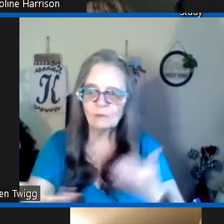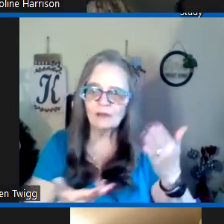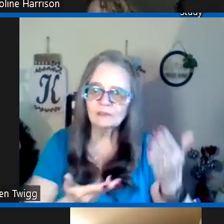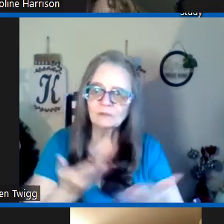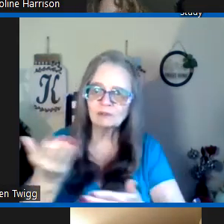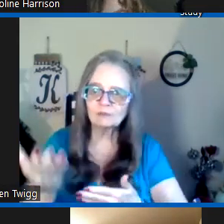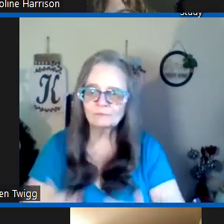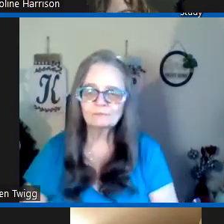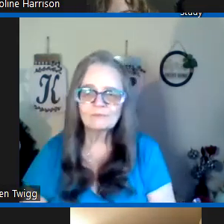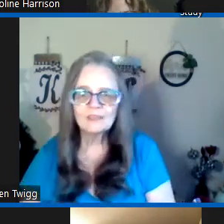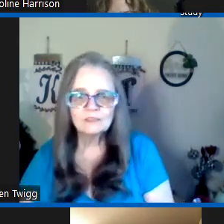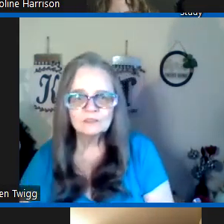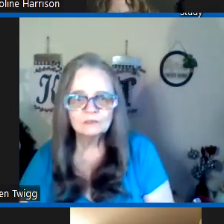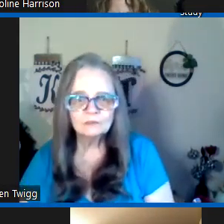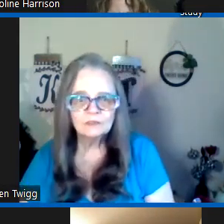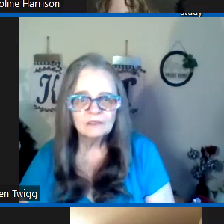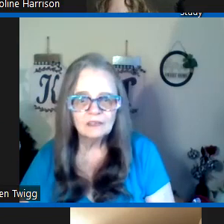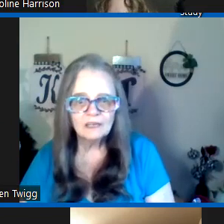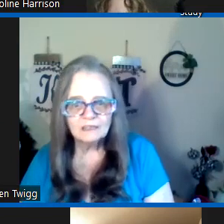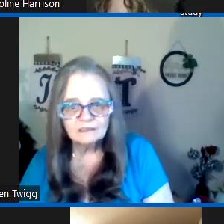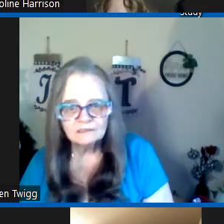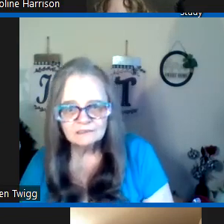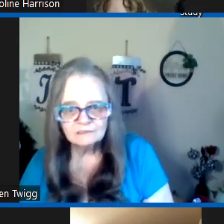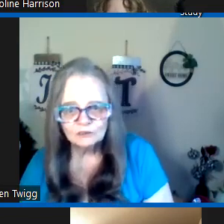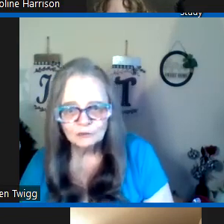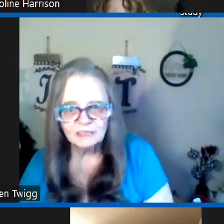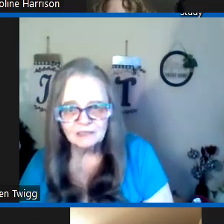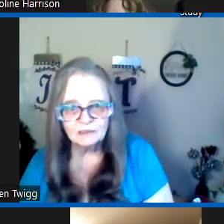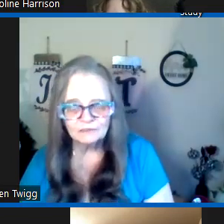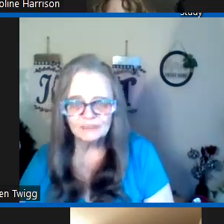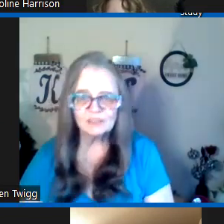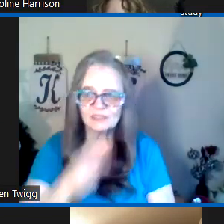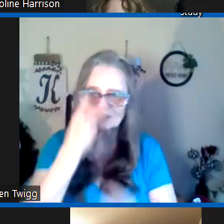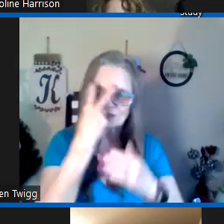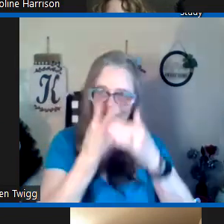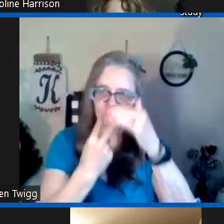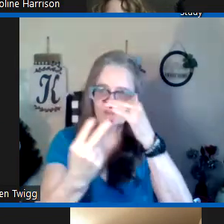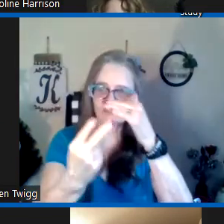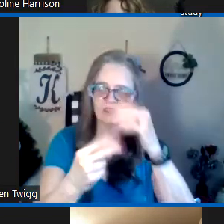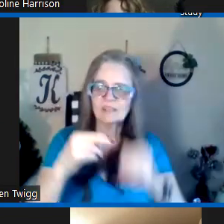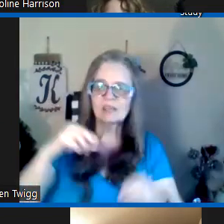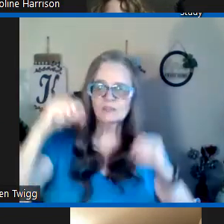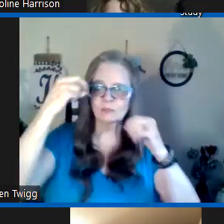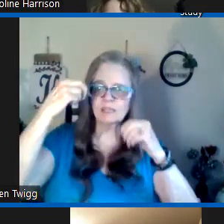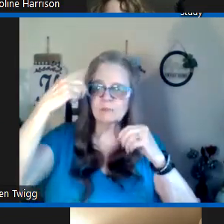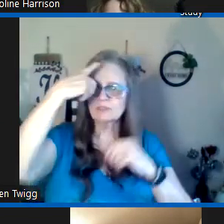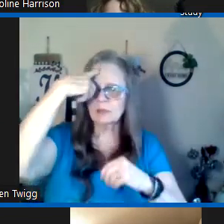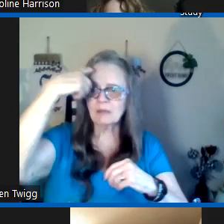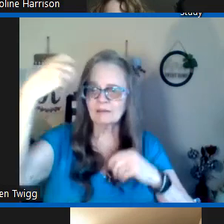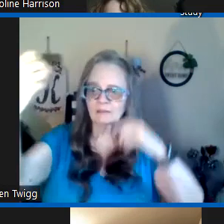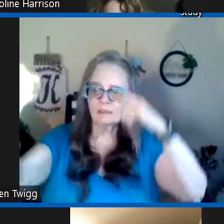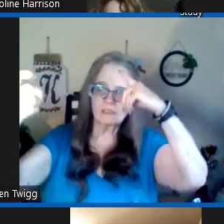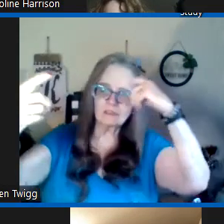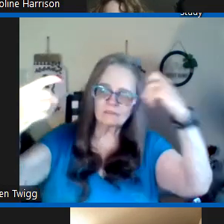i welcome you through a dream or visions visions dreams